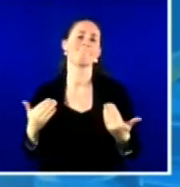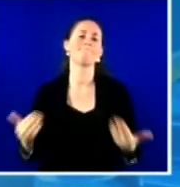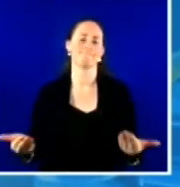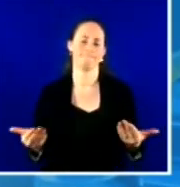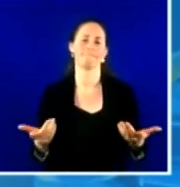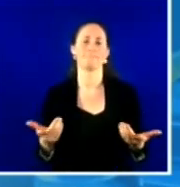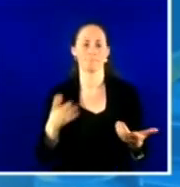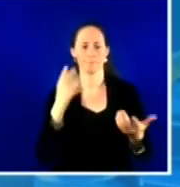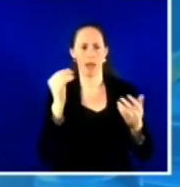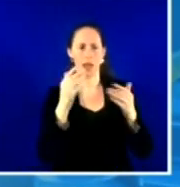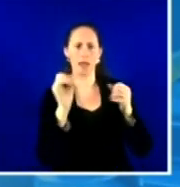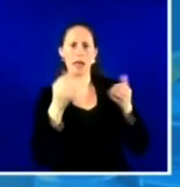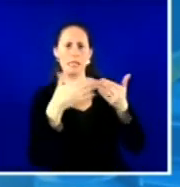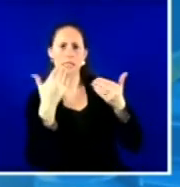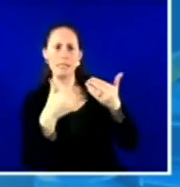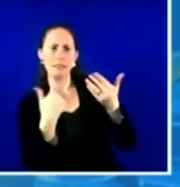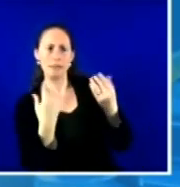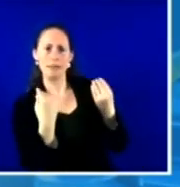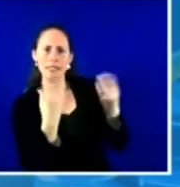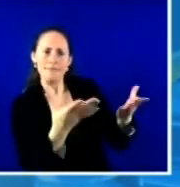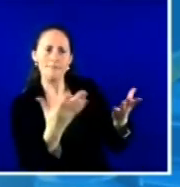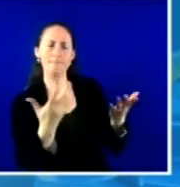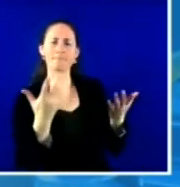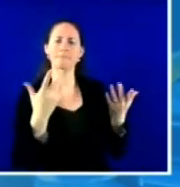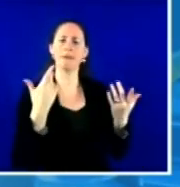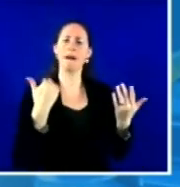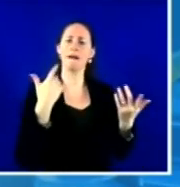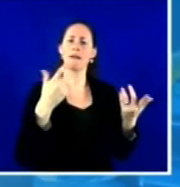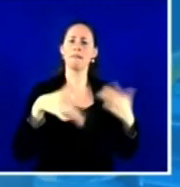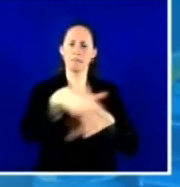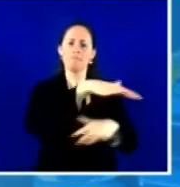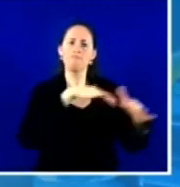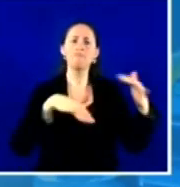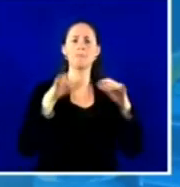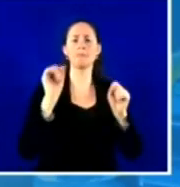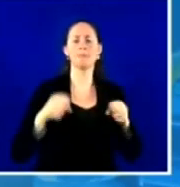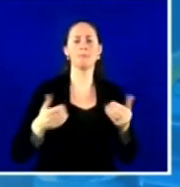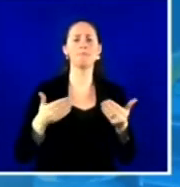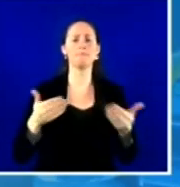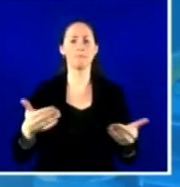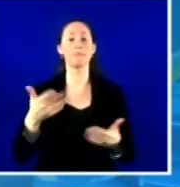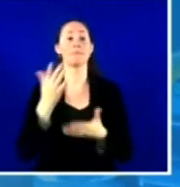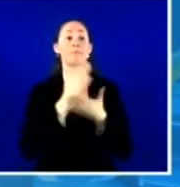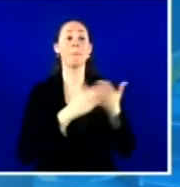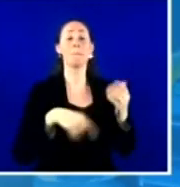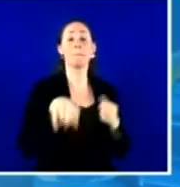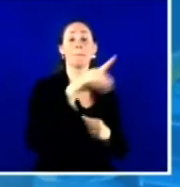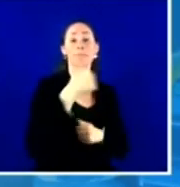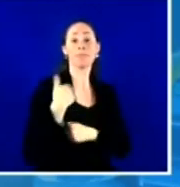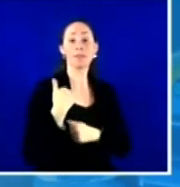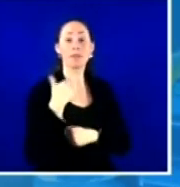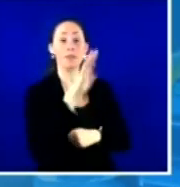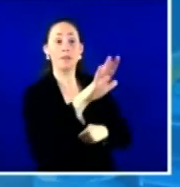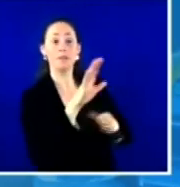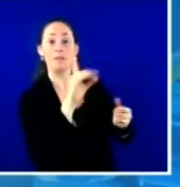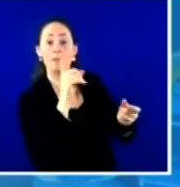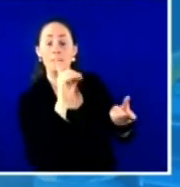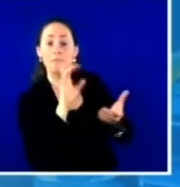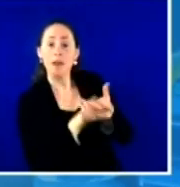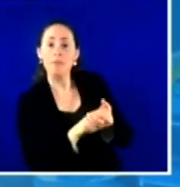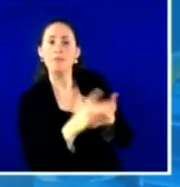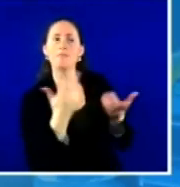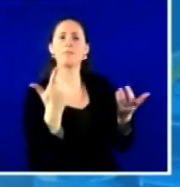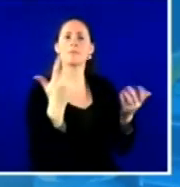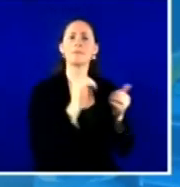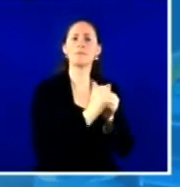to our spouse, to veteran spouses, caregivers, and as mentioned before, also to adolescents